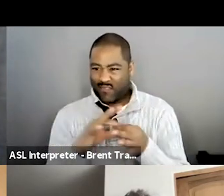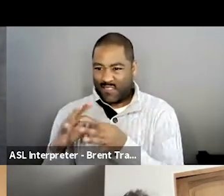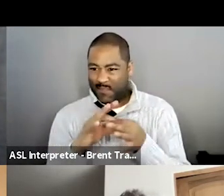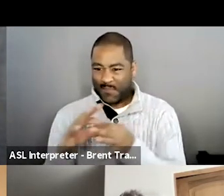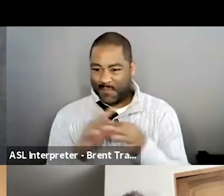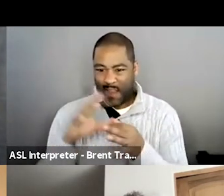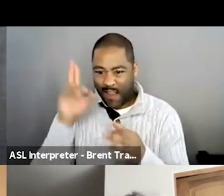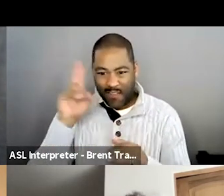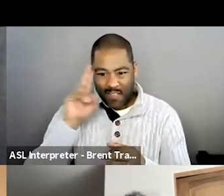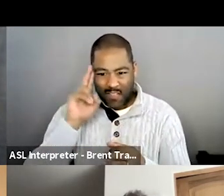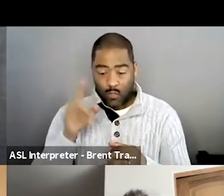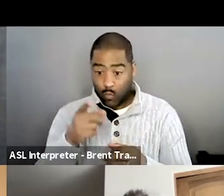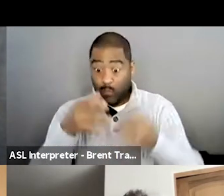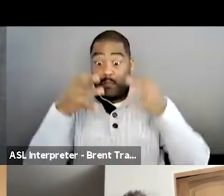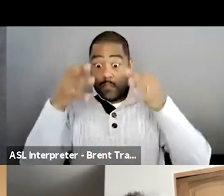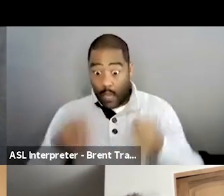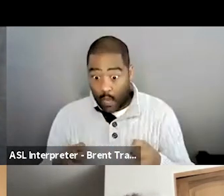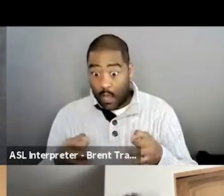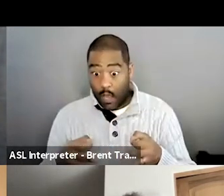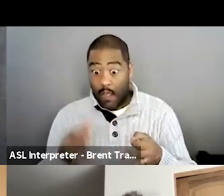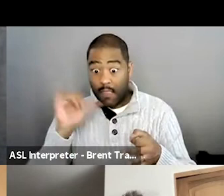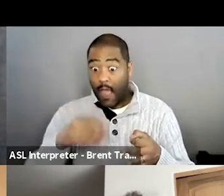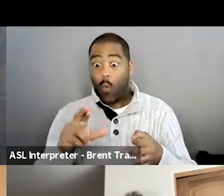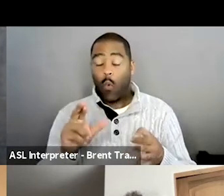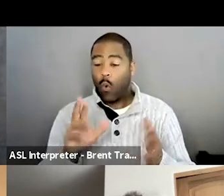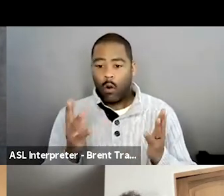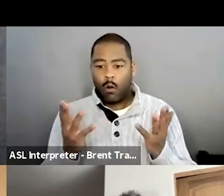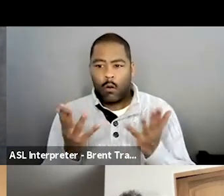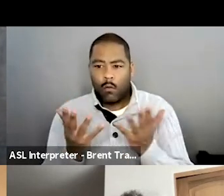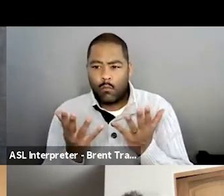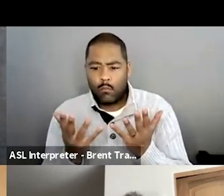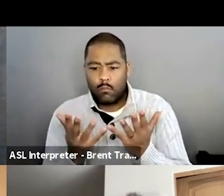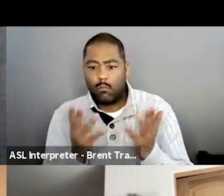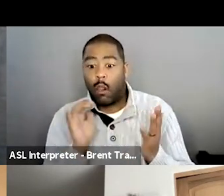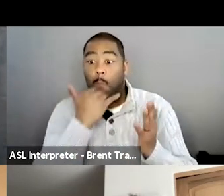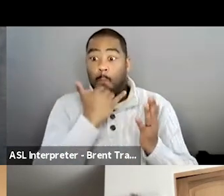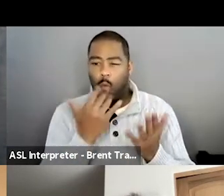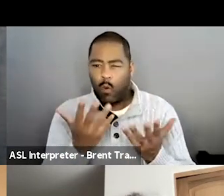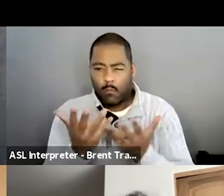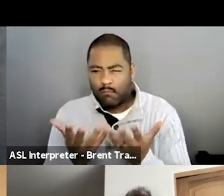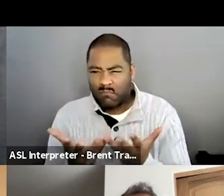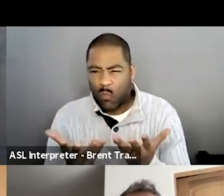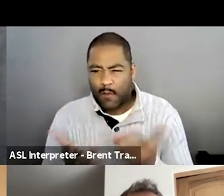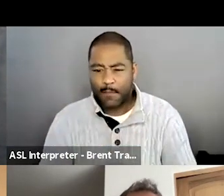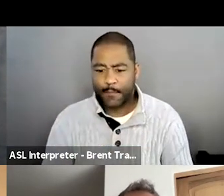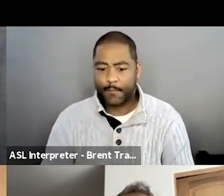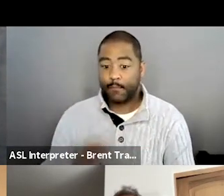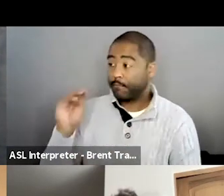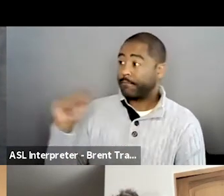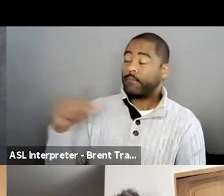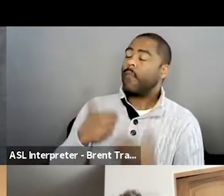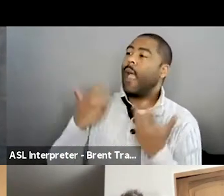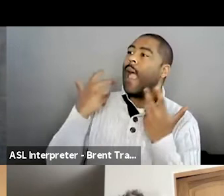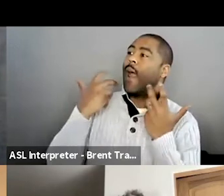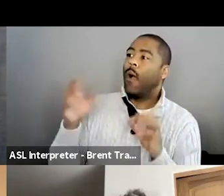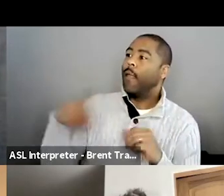I just was like, I didn't want anybody to know. I was just like, I knew this was such a fascinating story. And I just thought I didn't want people to, to think that, oh,